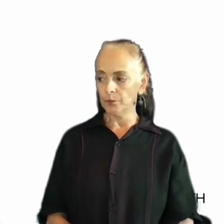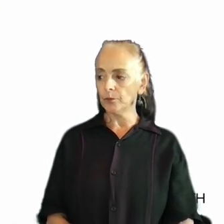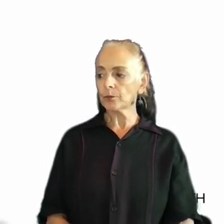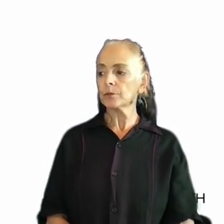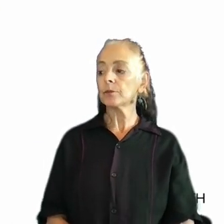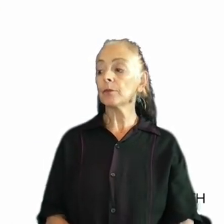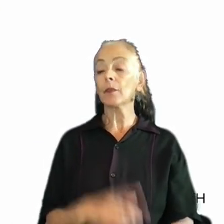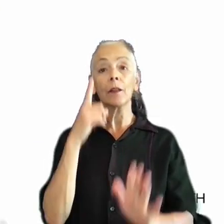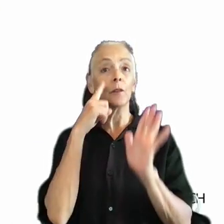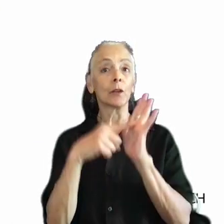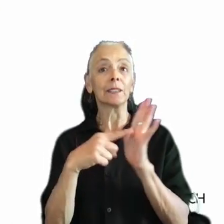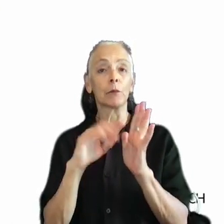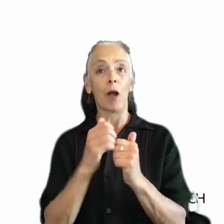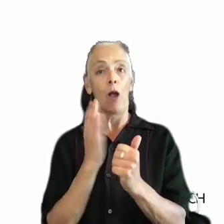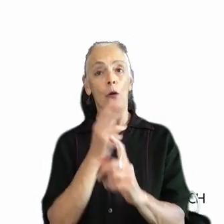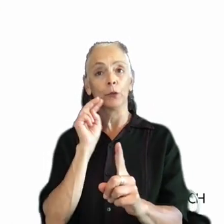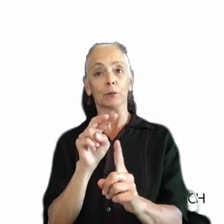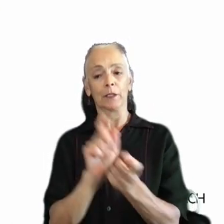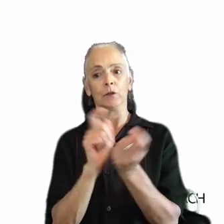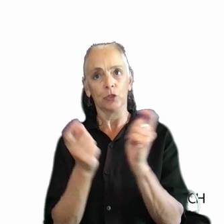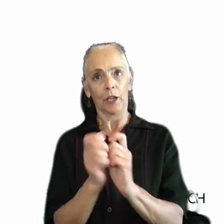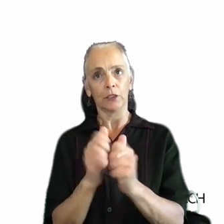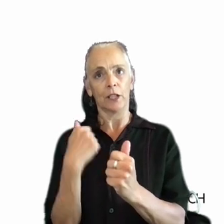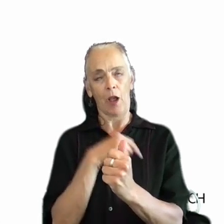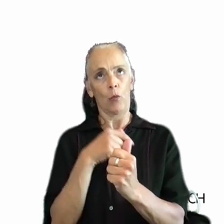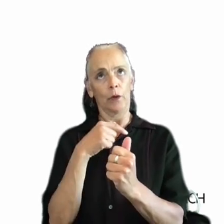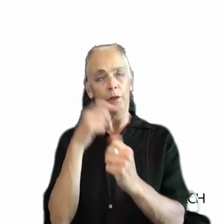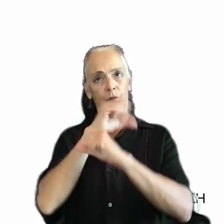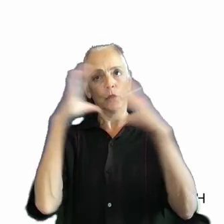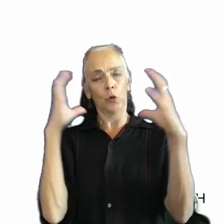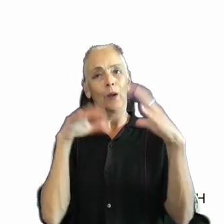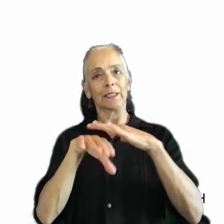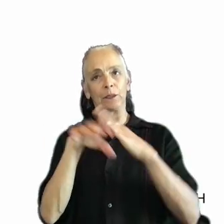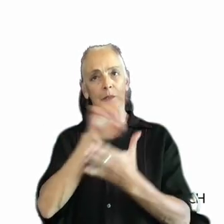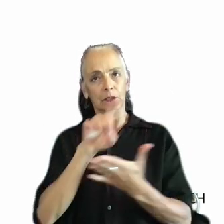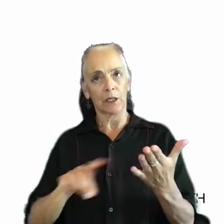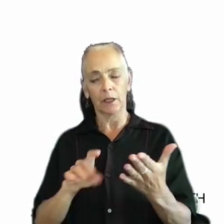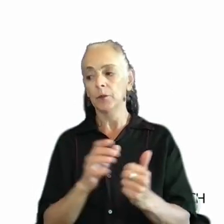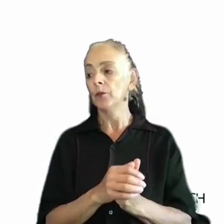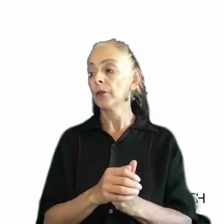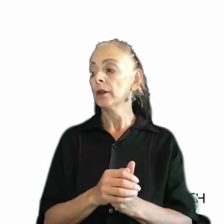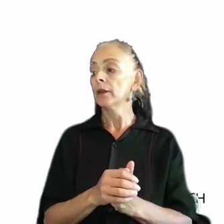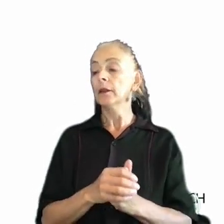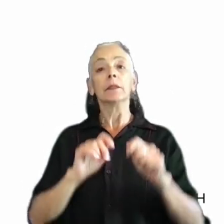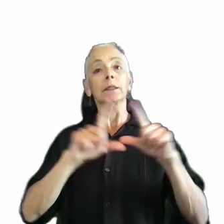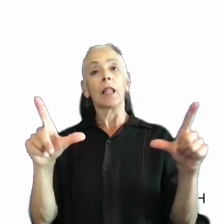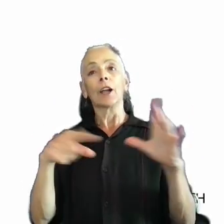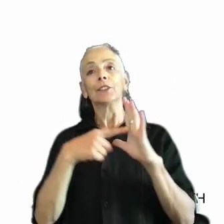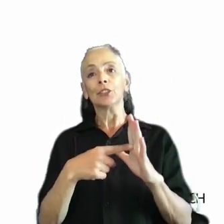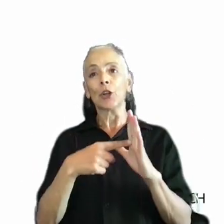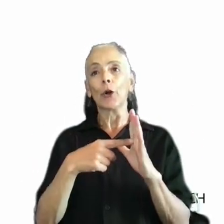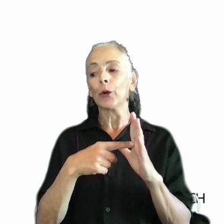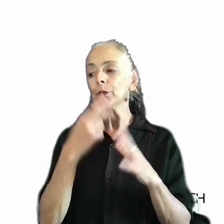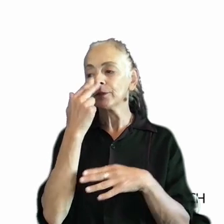Here's an example of how our perspective changes the way that we think about accessible design. On this slide, there's a screenshot from a hilarious Drunk History